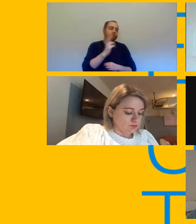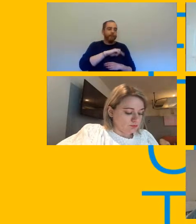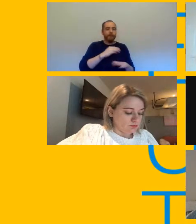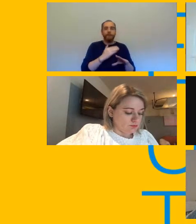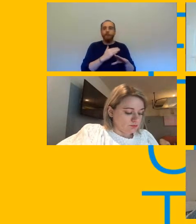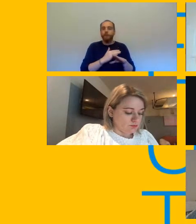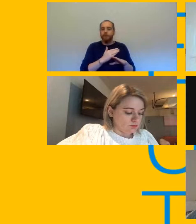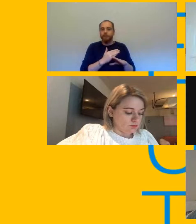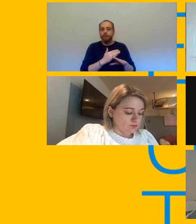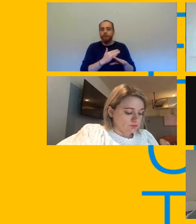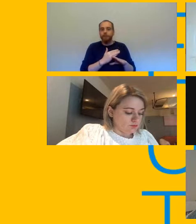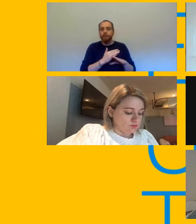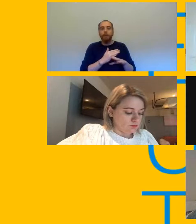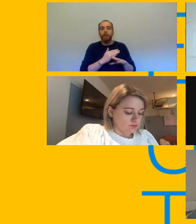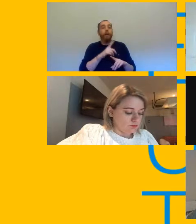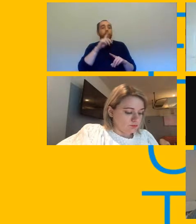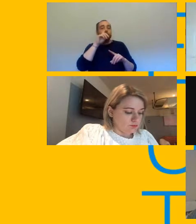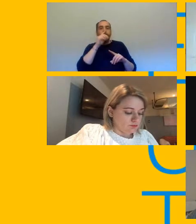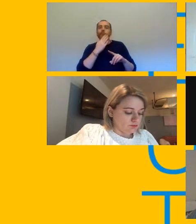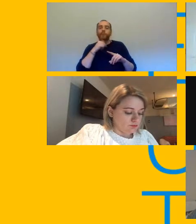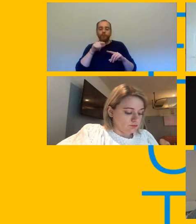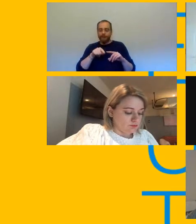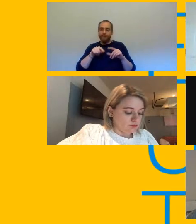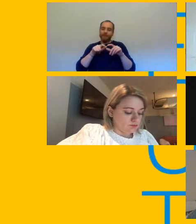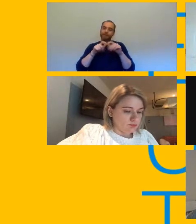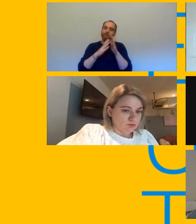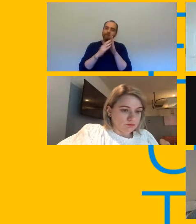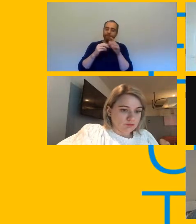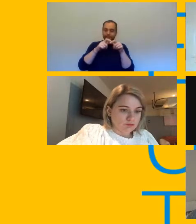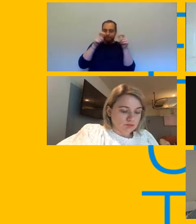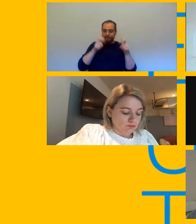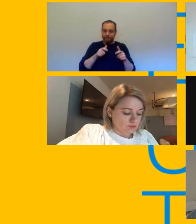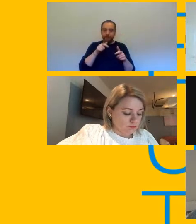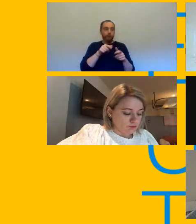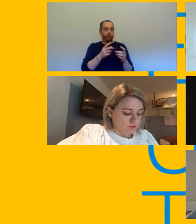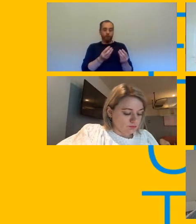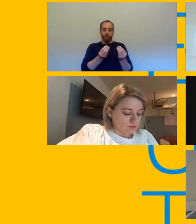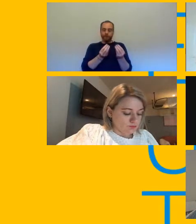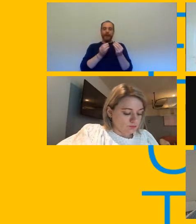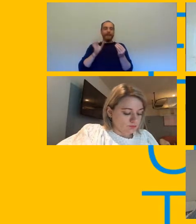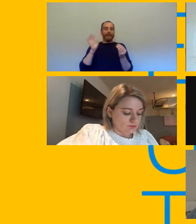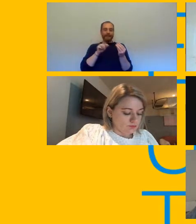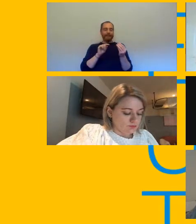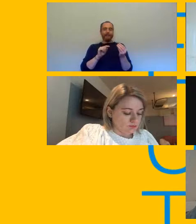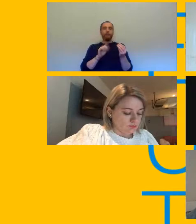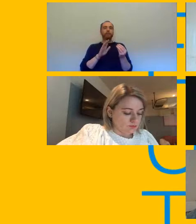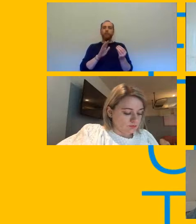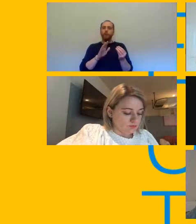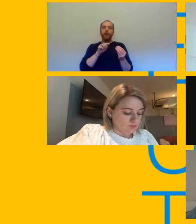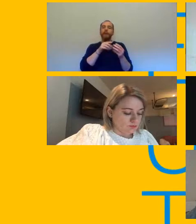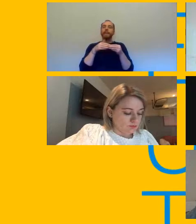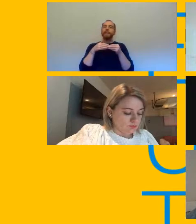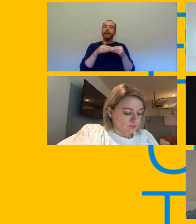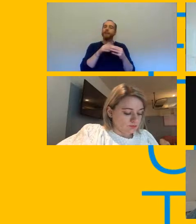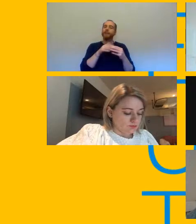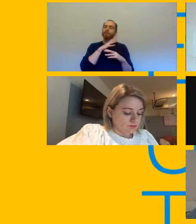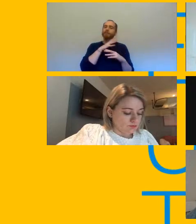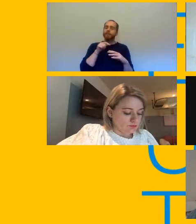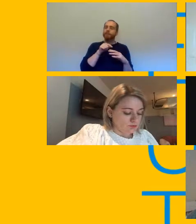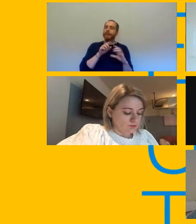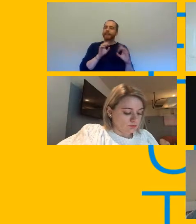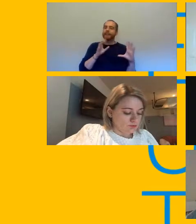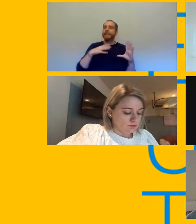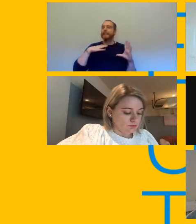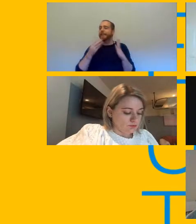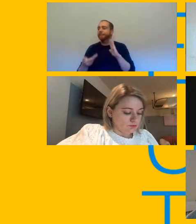using it alone in isolation it's a guide and it doesn't capture all the hazards that people will face and individuals will face